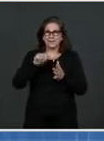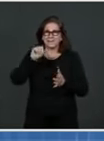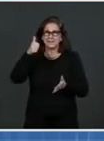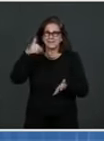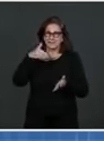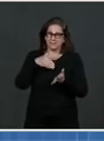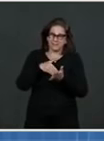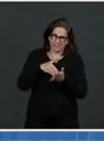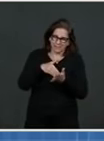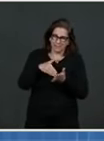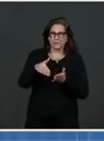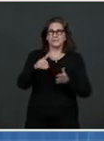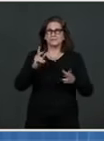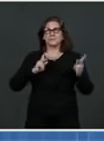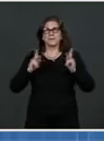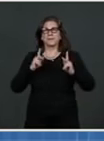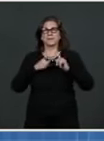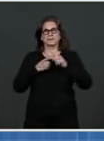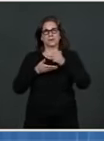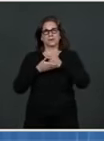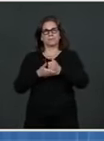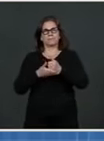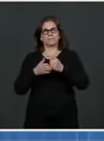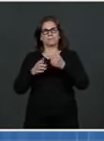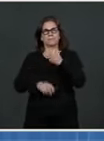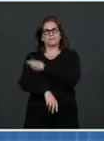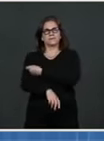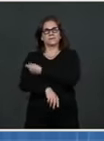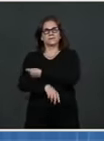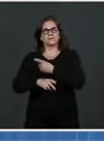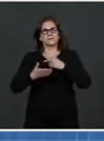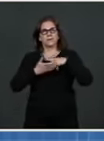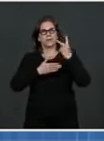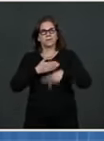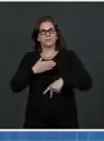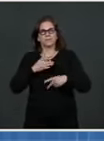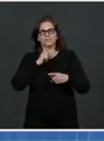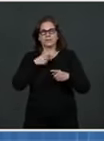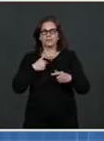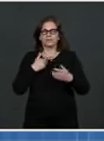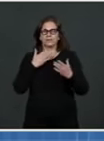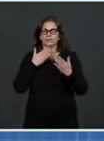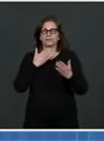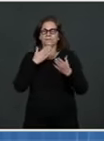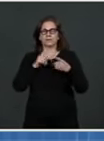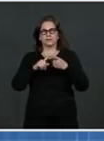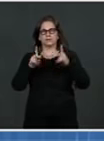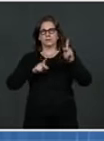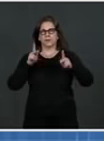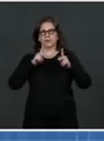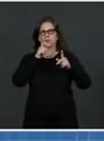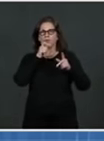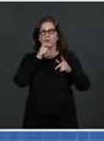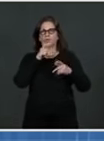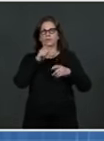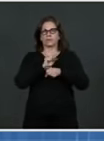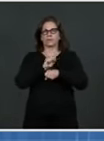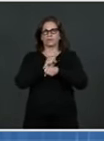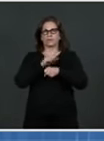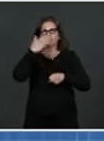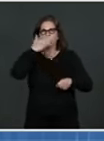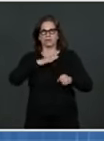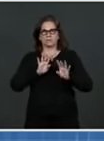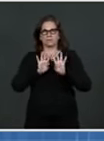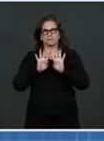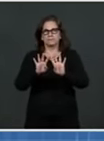on the front lines of this pandemic. This is good news. We're headed in the right direction, but we can't slow